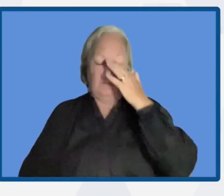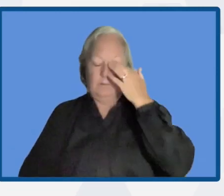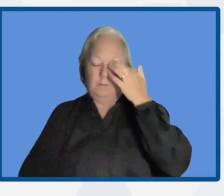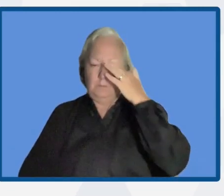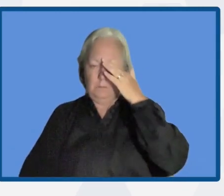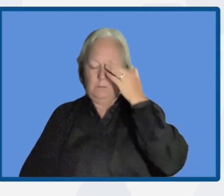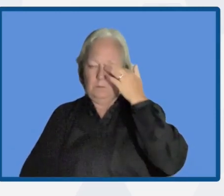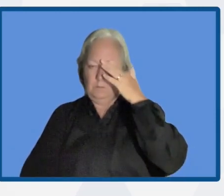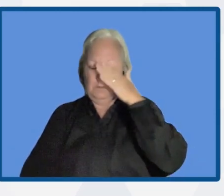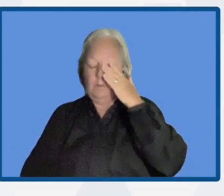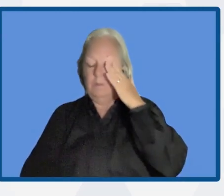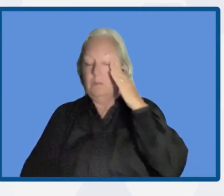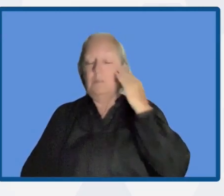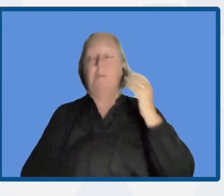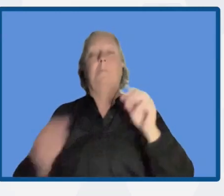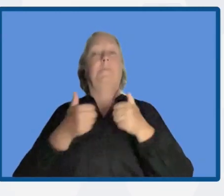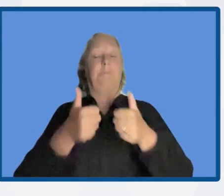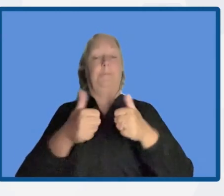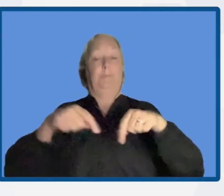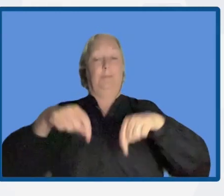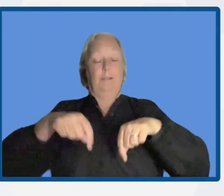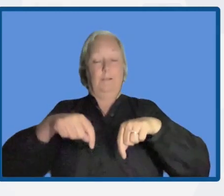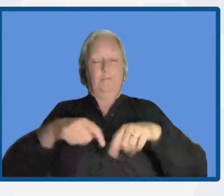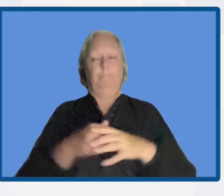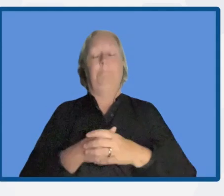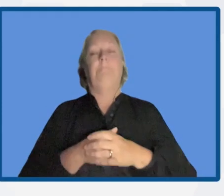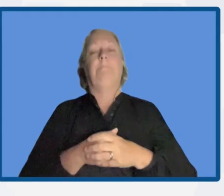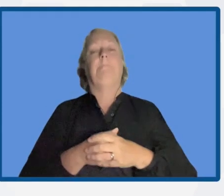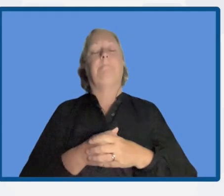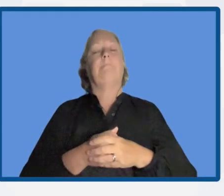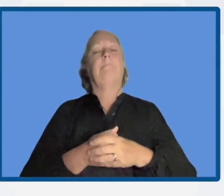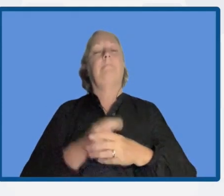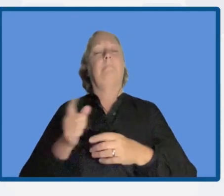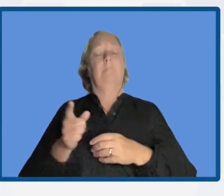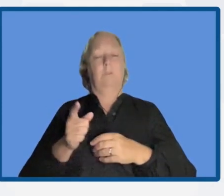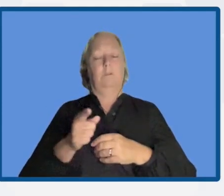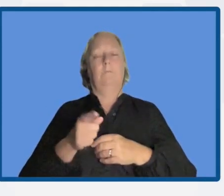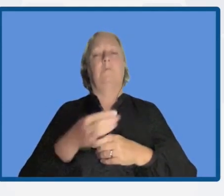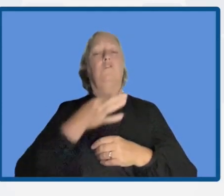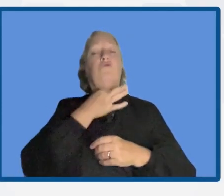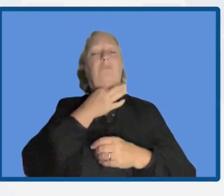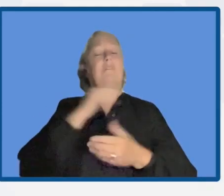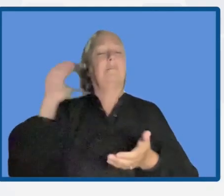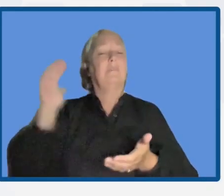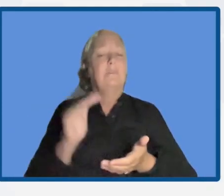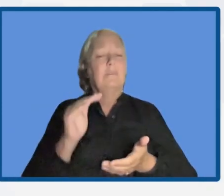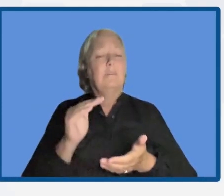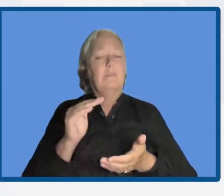Yes, this session on Risk Reduction, Sustainable Ecosystem Management,